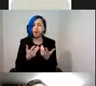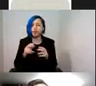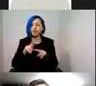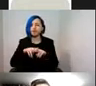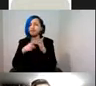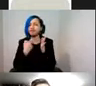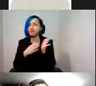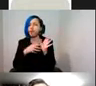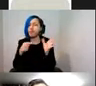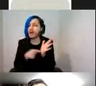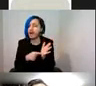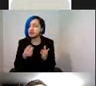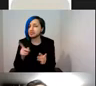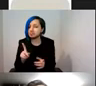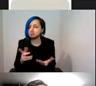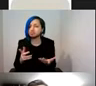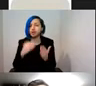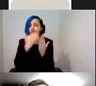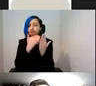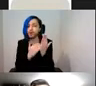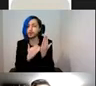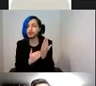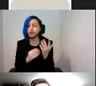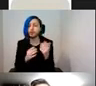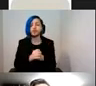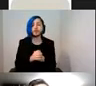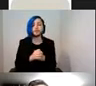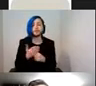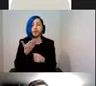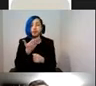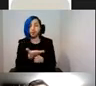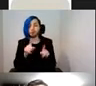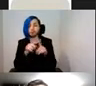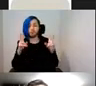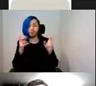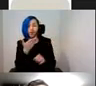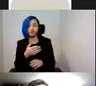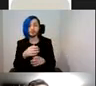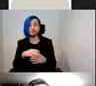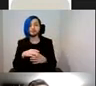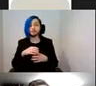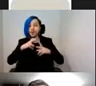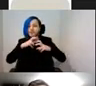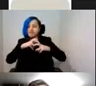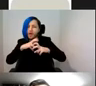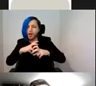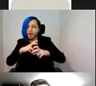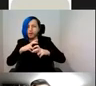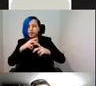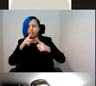and to engage in a process of what Matthew Kirschenbaum calls following the bits all the way down to the metal.